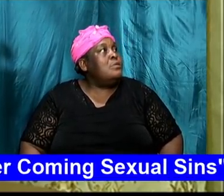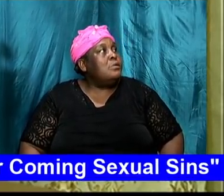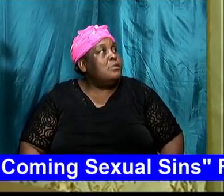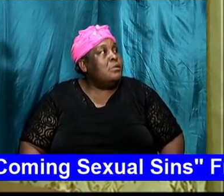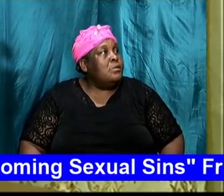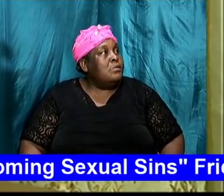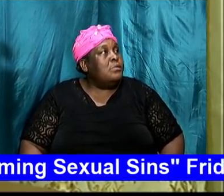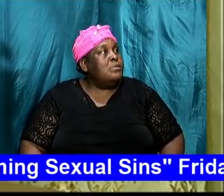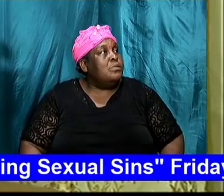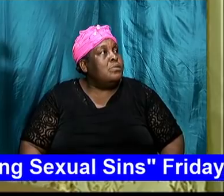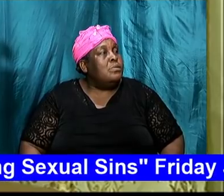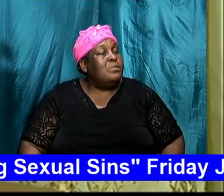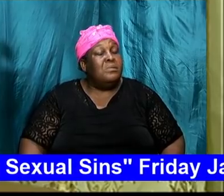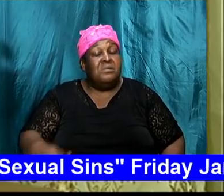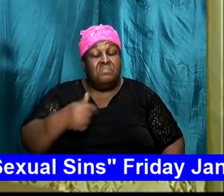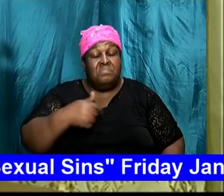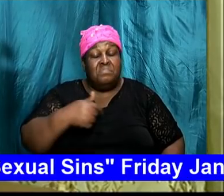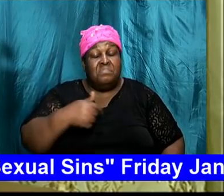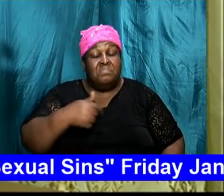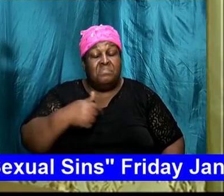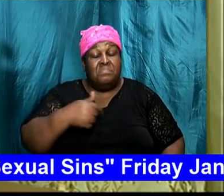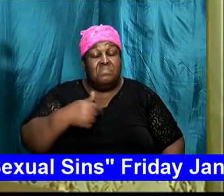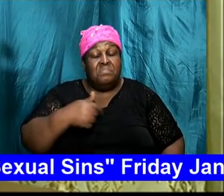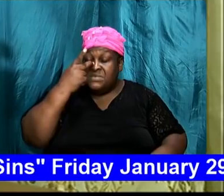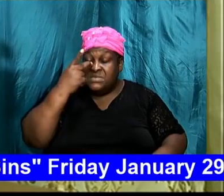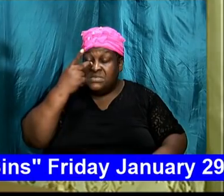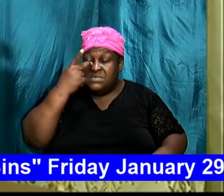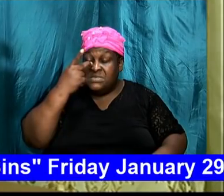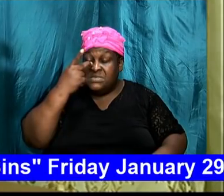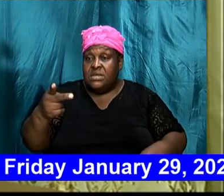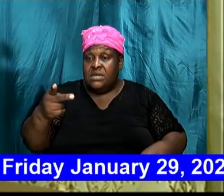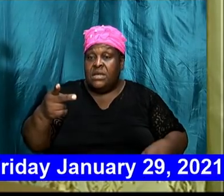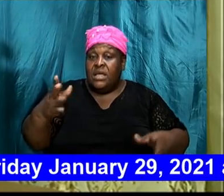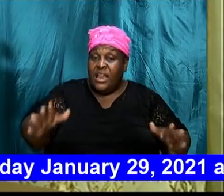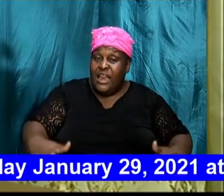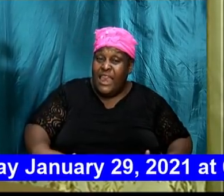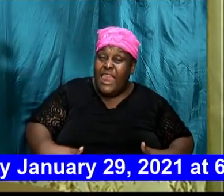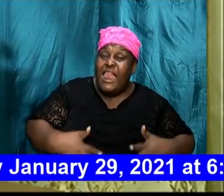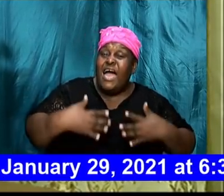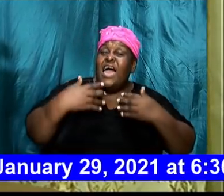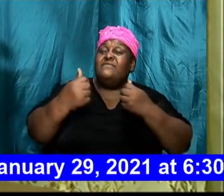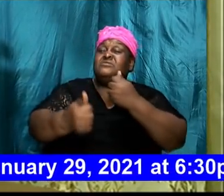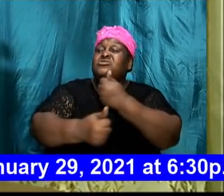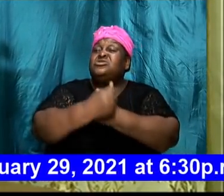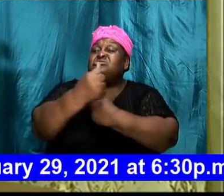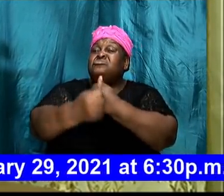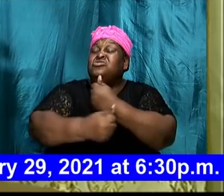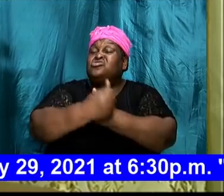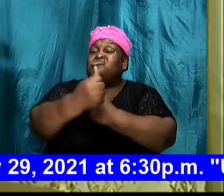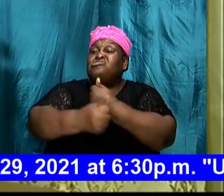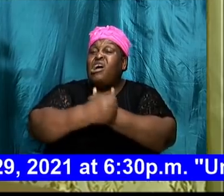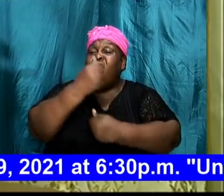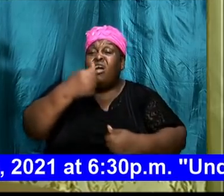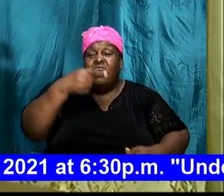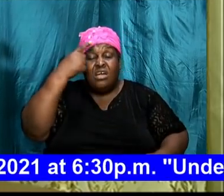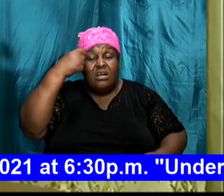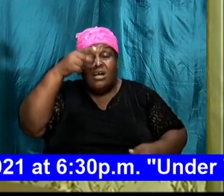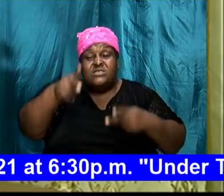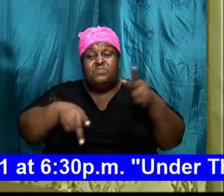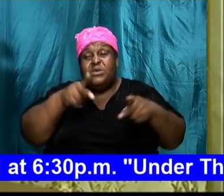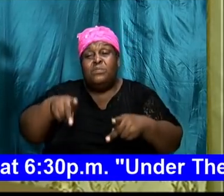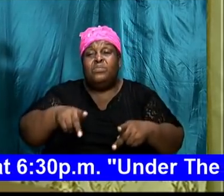lives ruined because people went outside of God's will